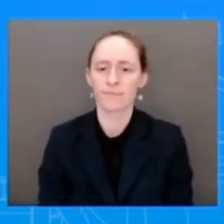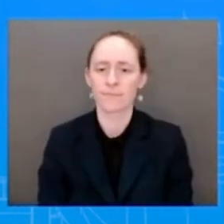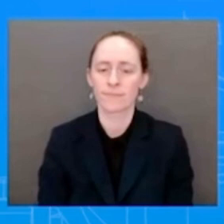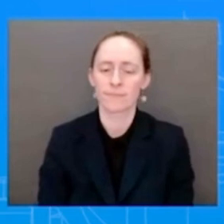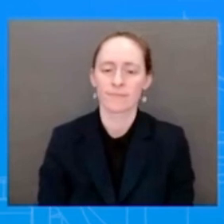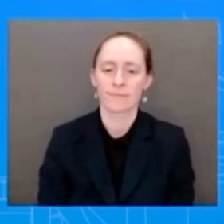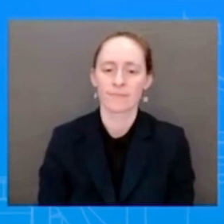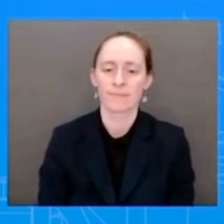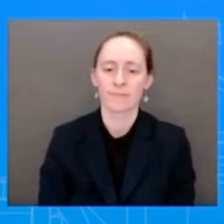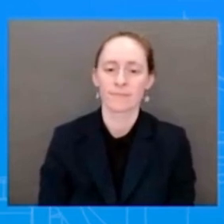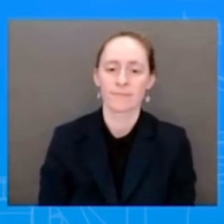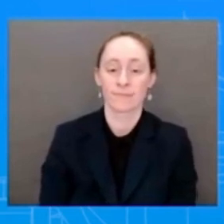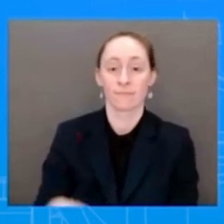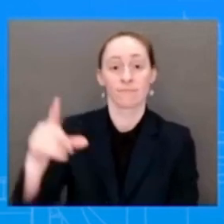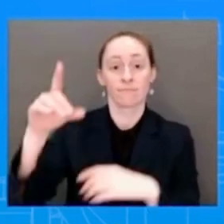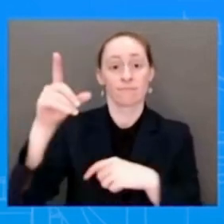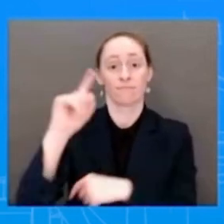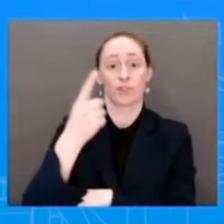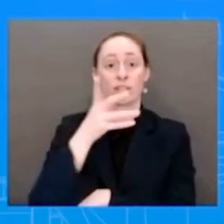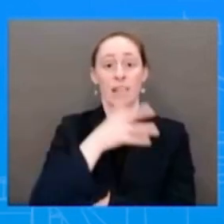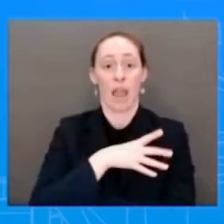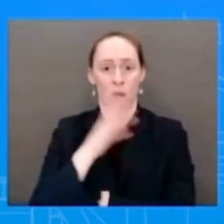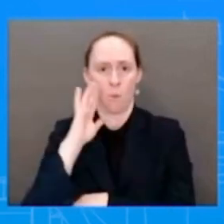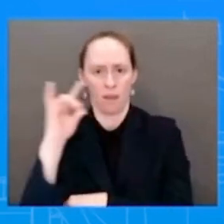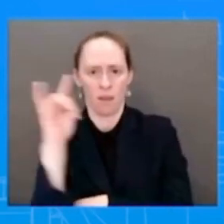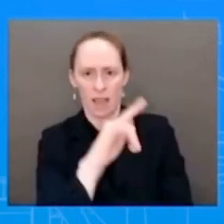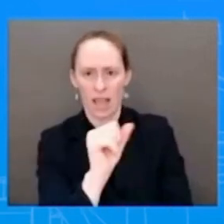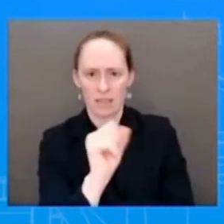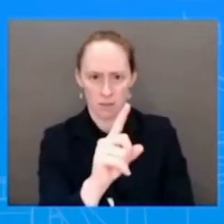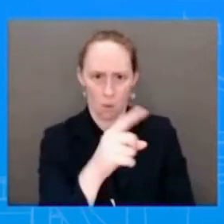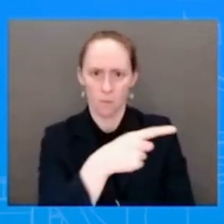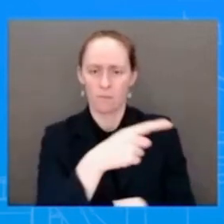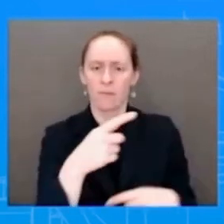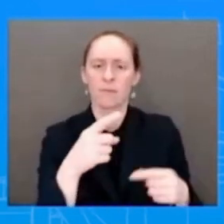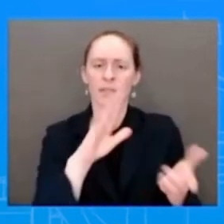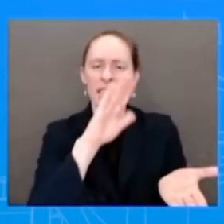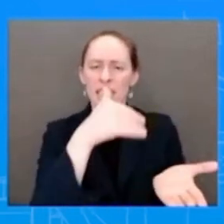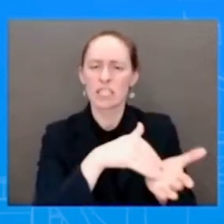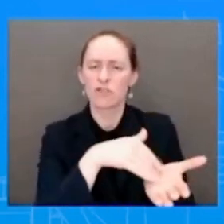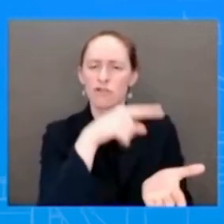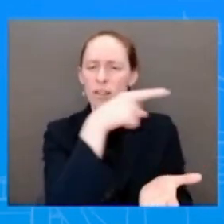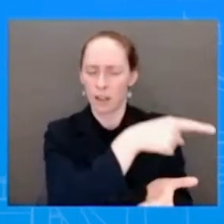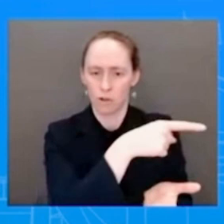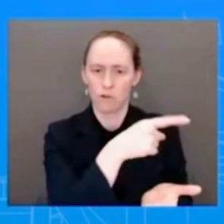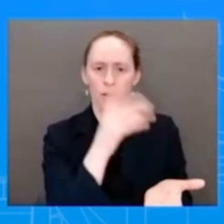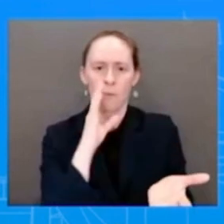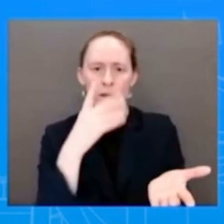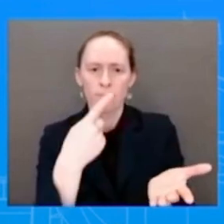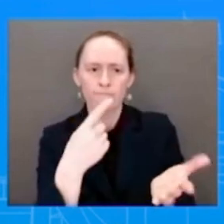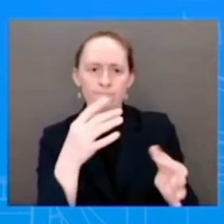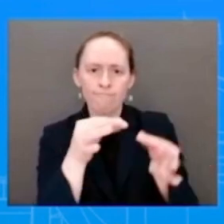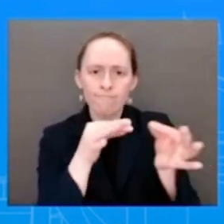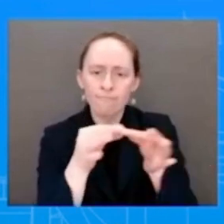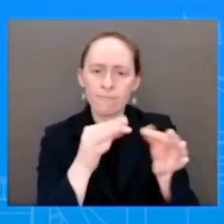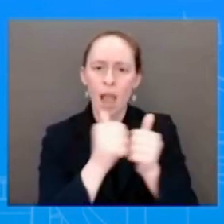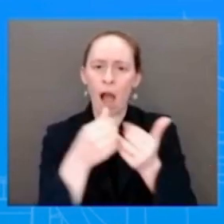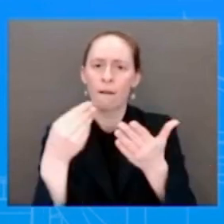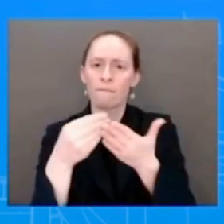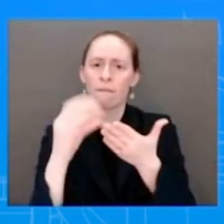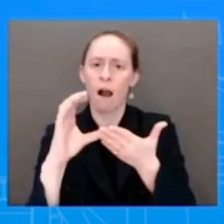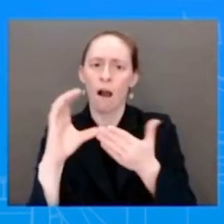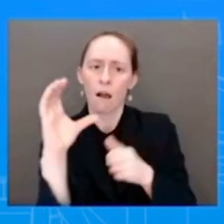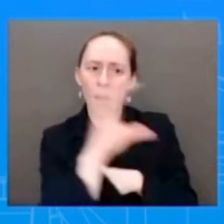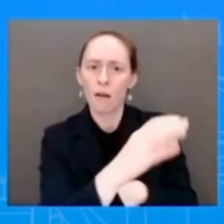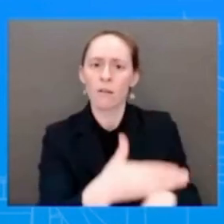health center that's receiving Moonshot funding to increase cancer screenings and underserved communities. Thanks to the